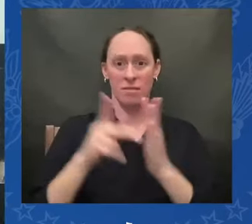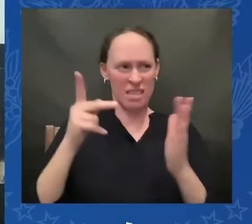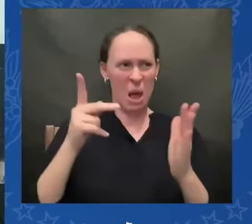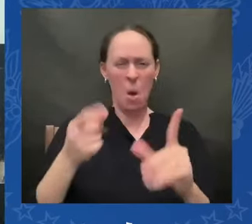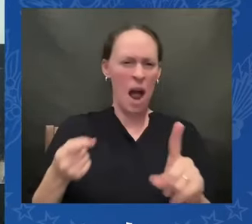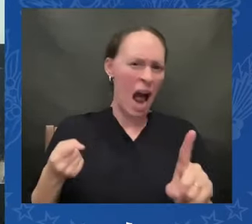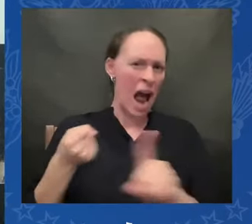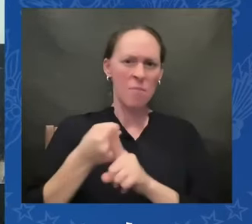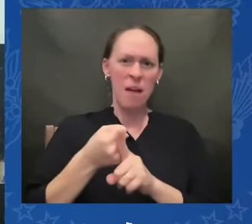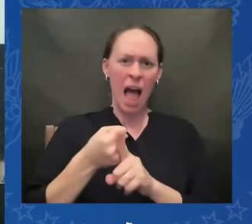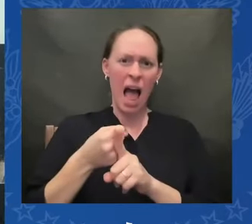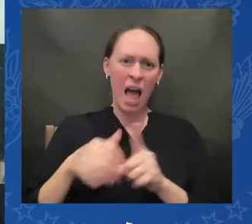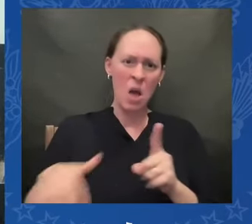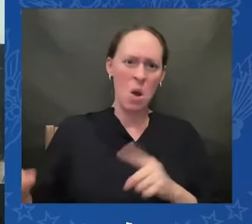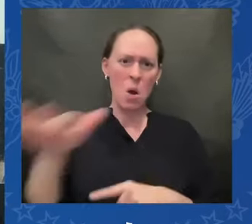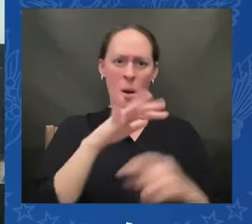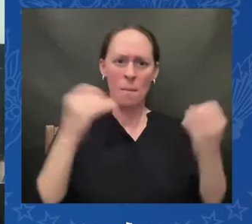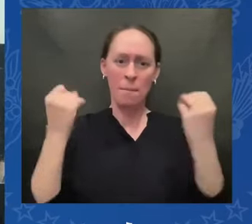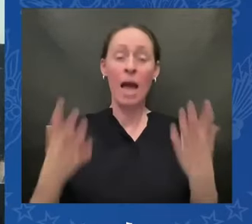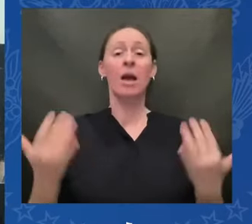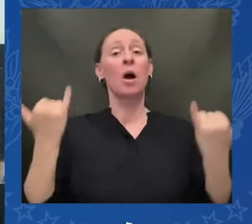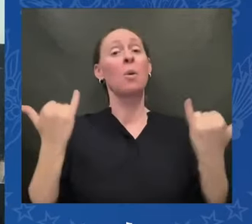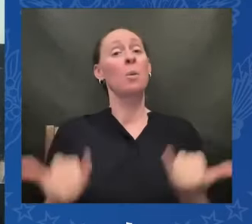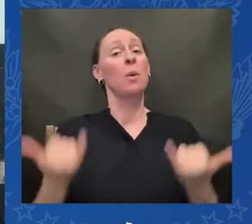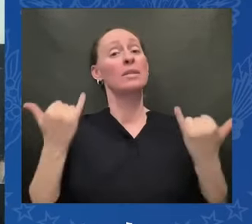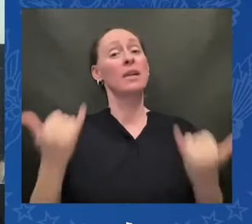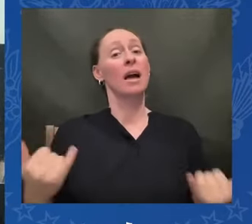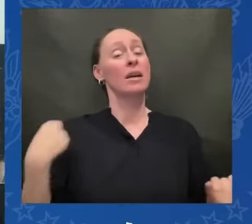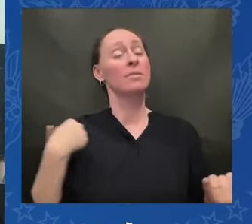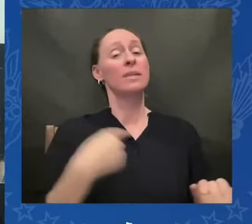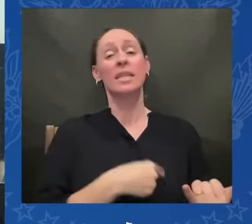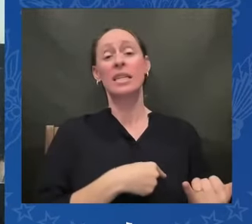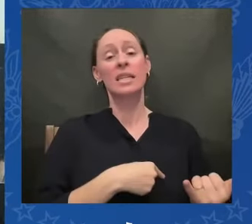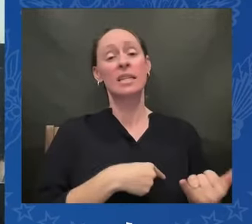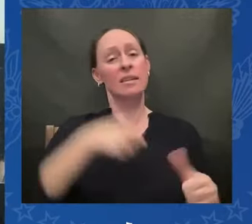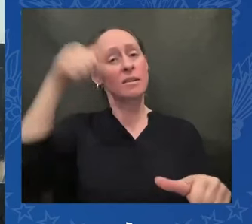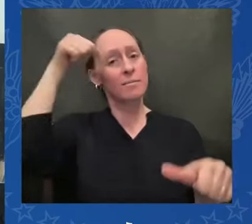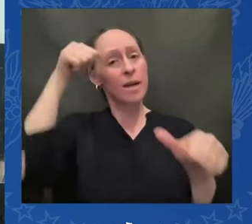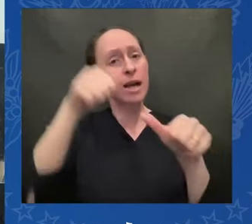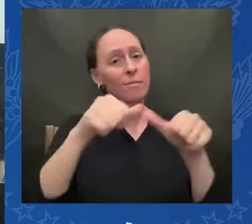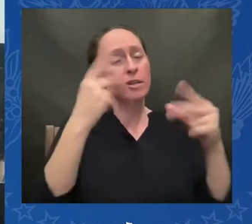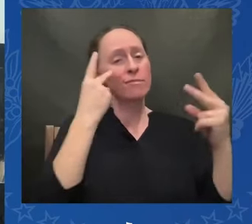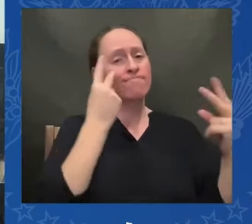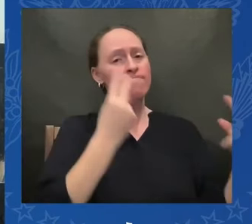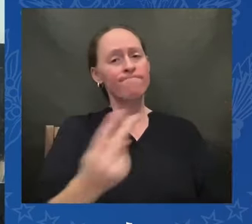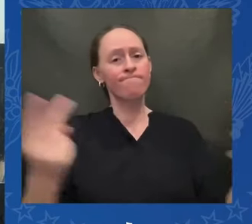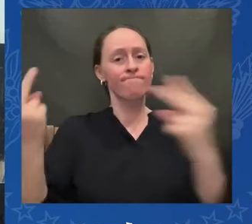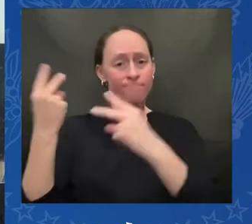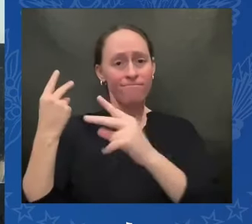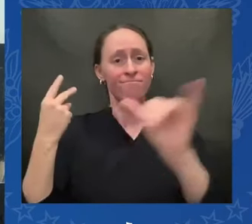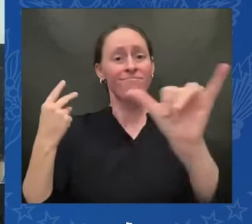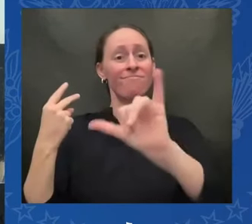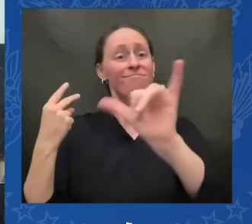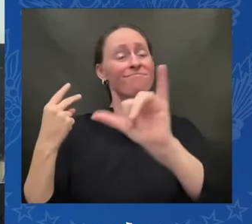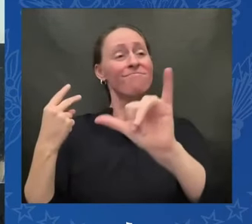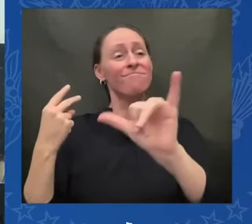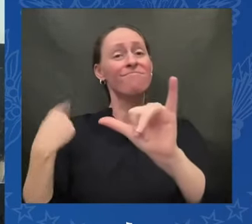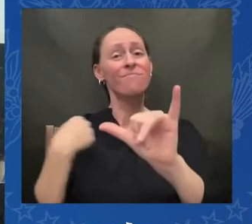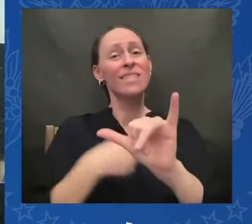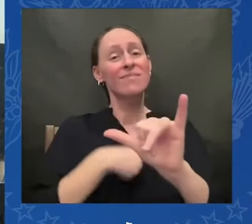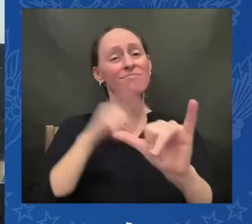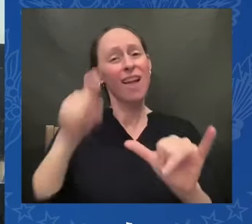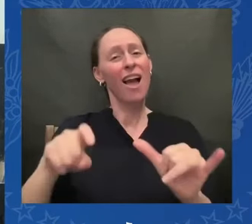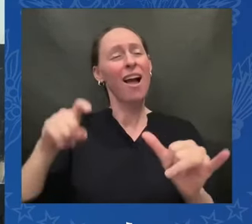also a day to celebrate our perseverance in spite of everything that has happened